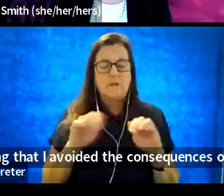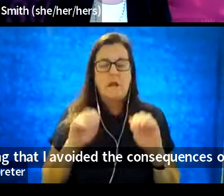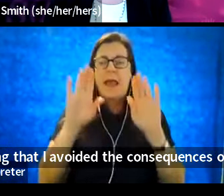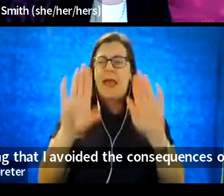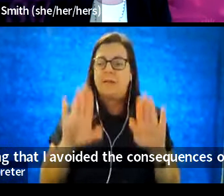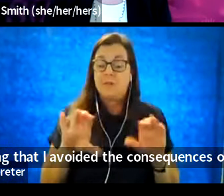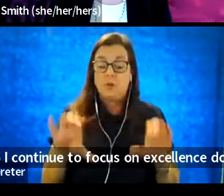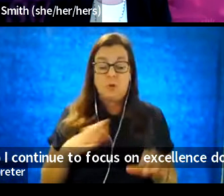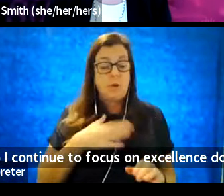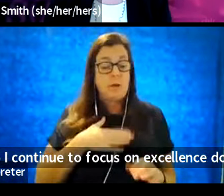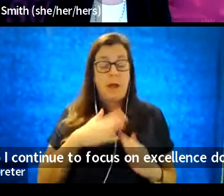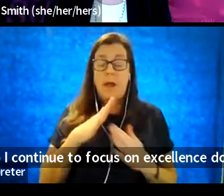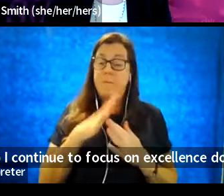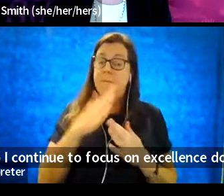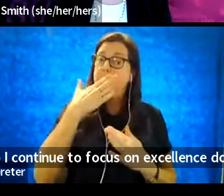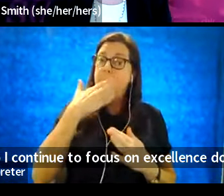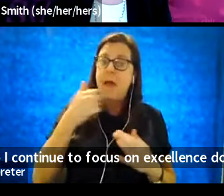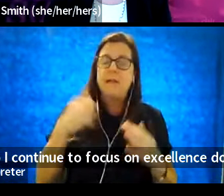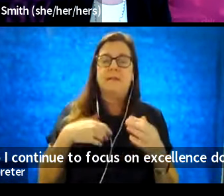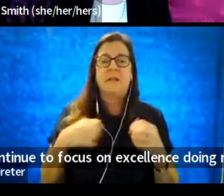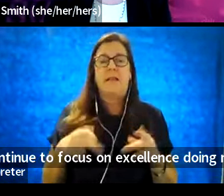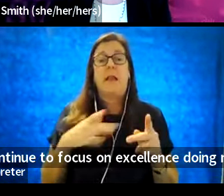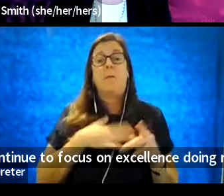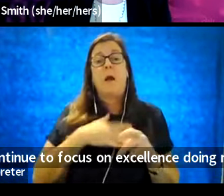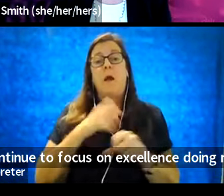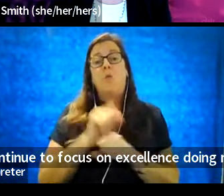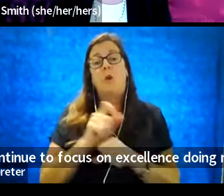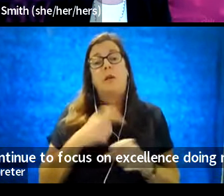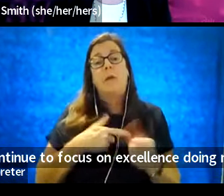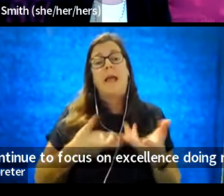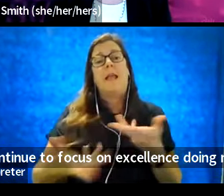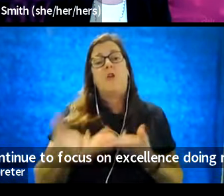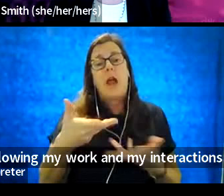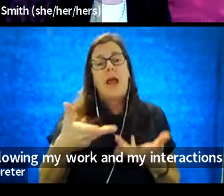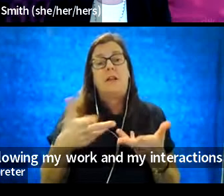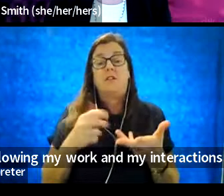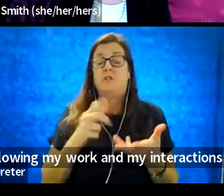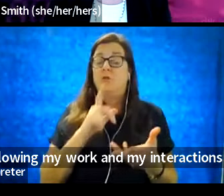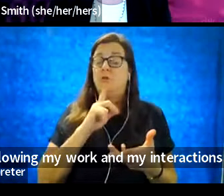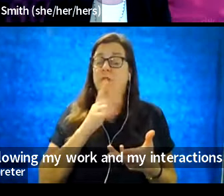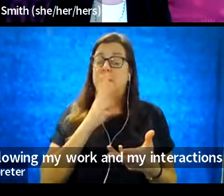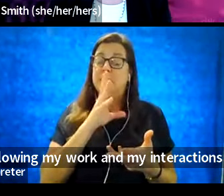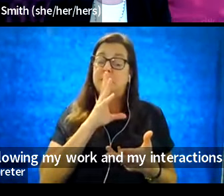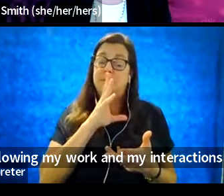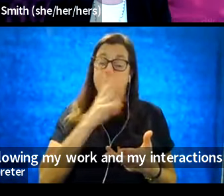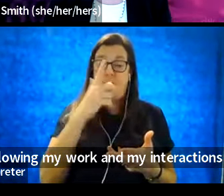my very best, and allowing my work and my interactions to really speak for myself.